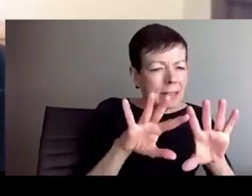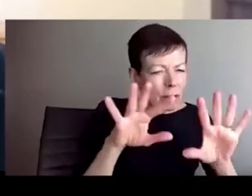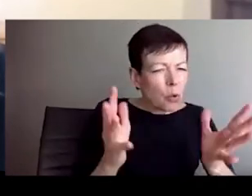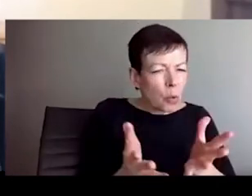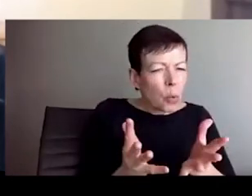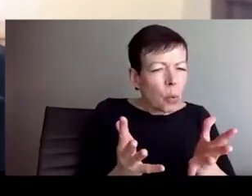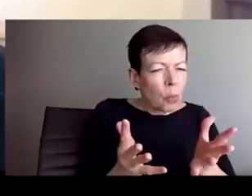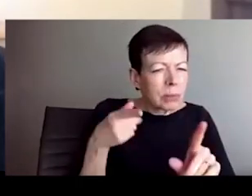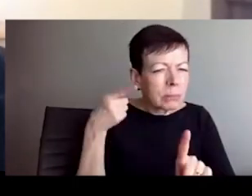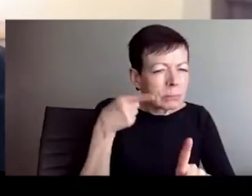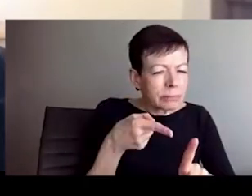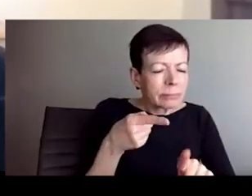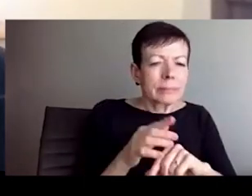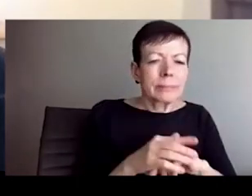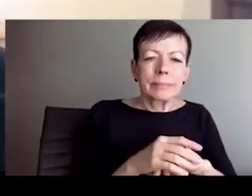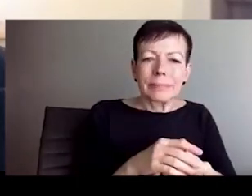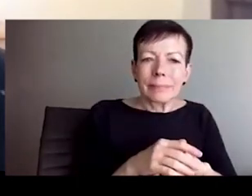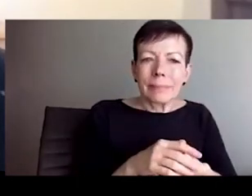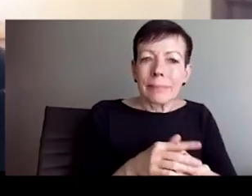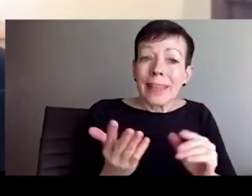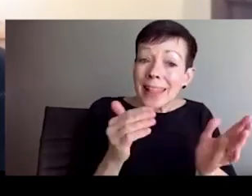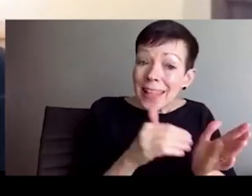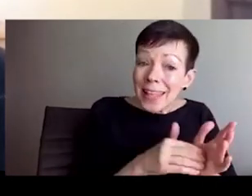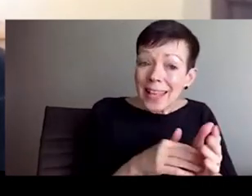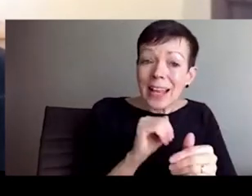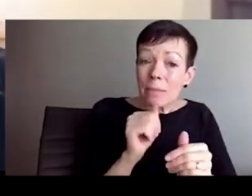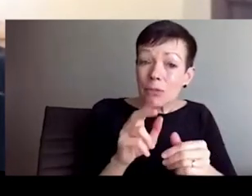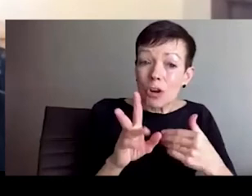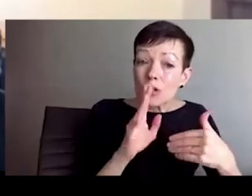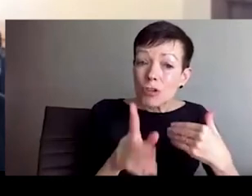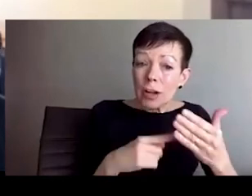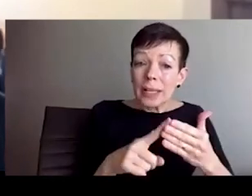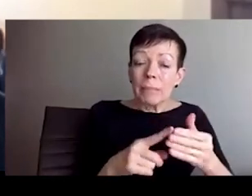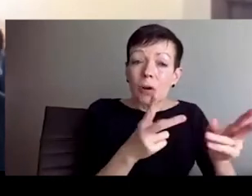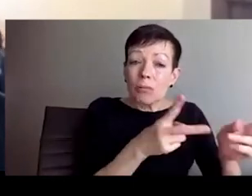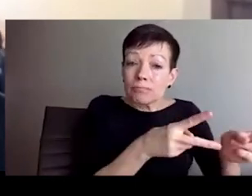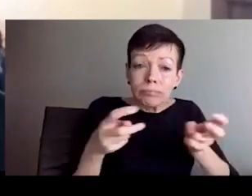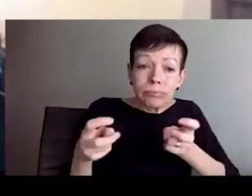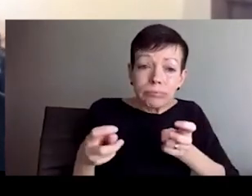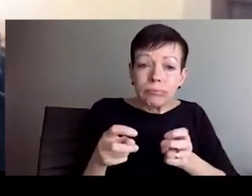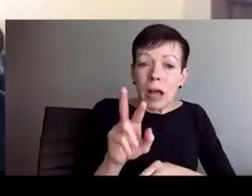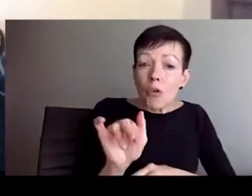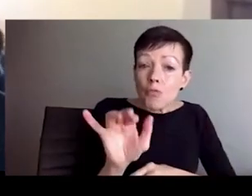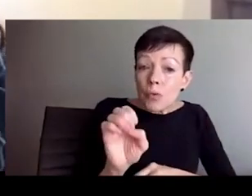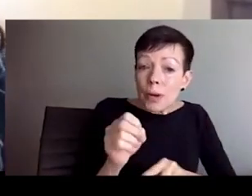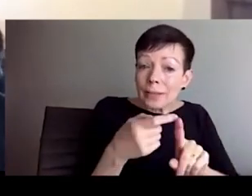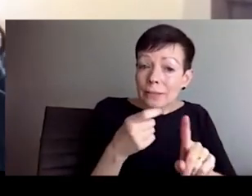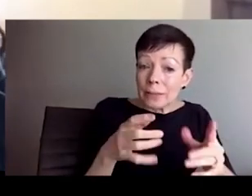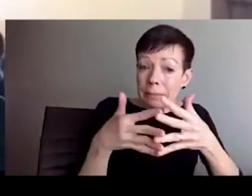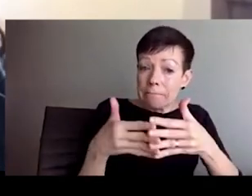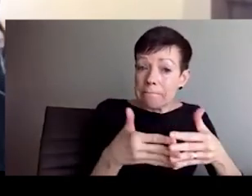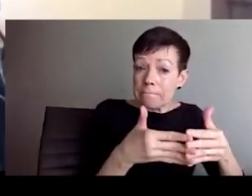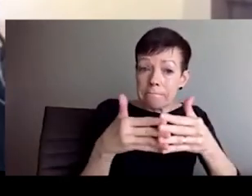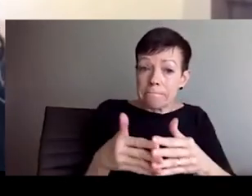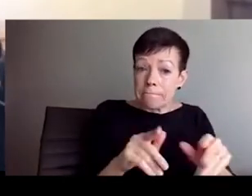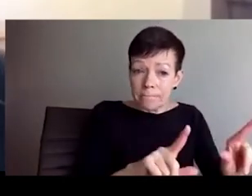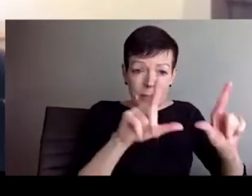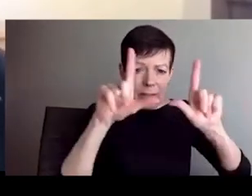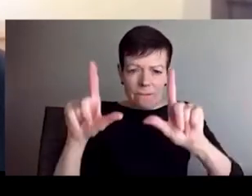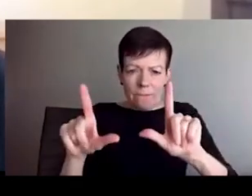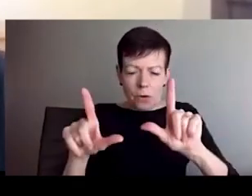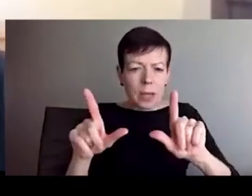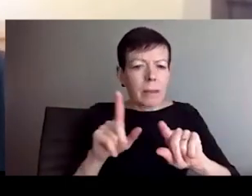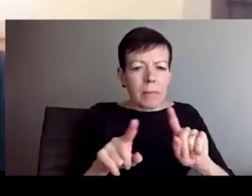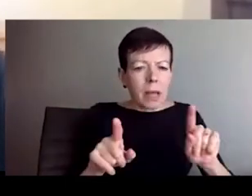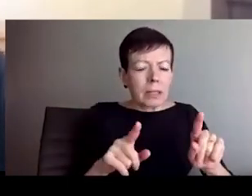those boundaries of inclusion? How can we have a more unified realm, a place for all to belong?